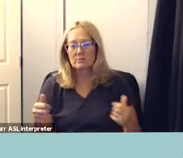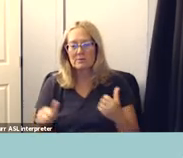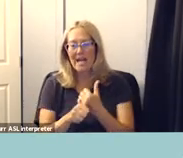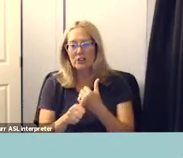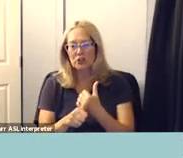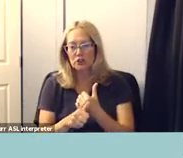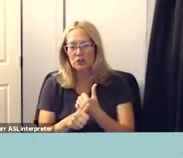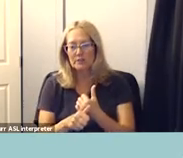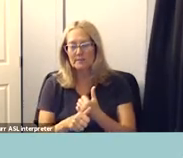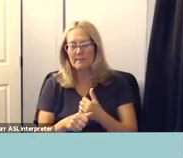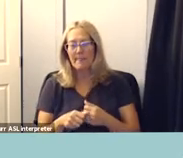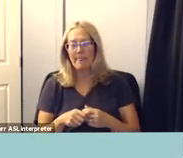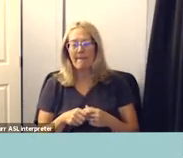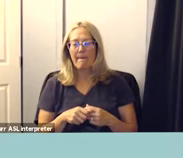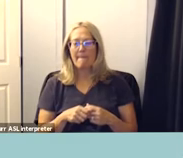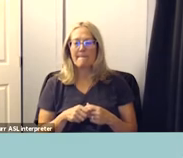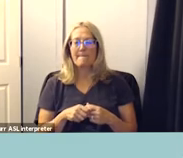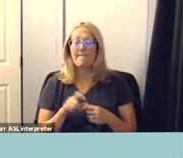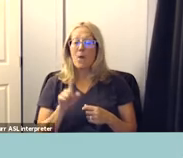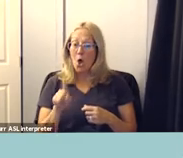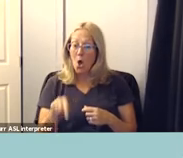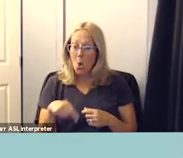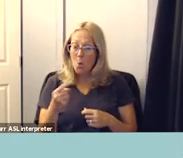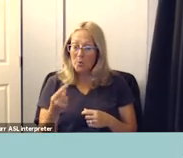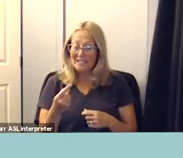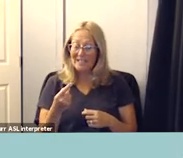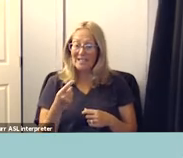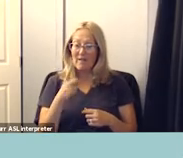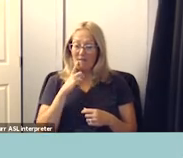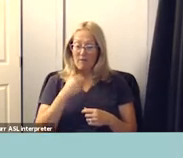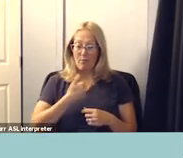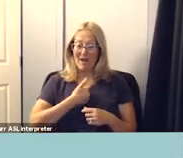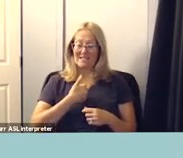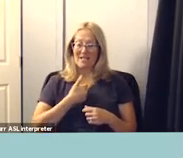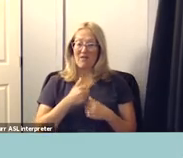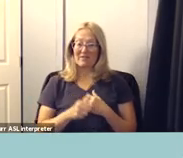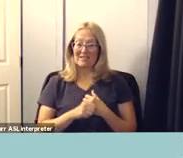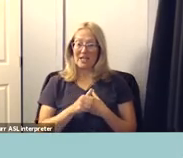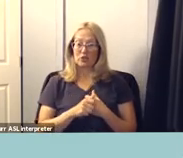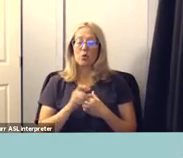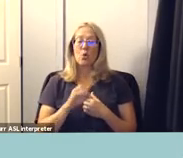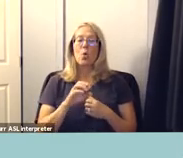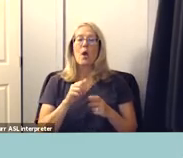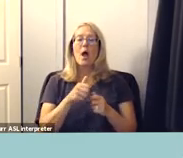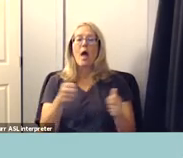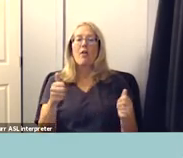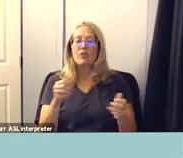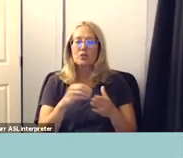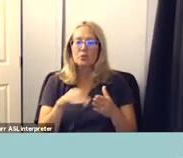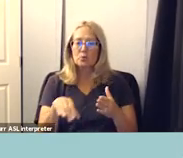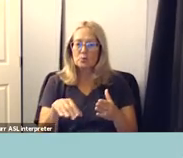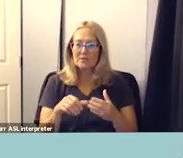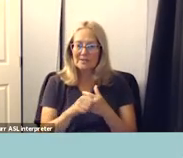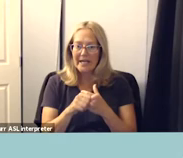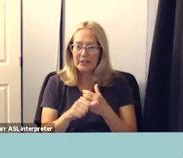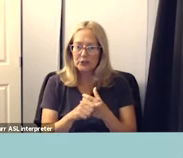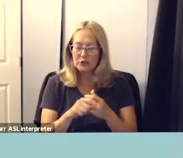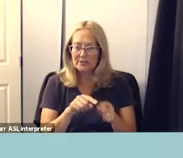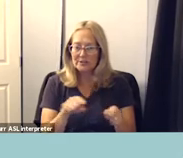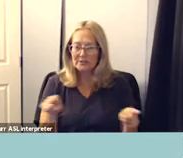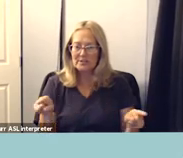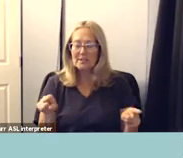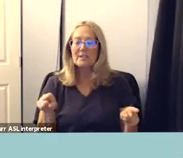i'll say that again only if students present a danger to themselves or others if allowed to be on